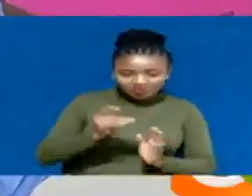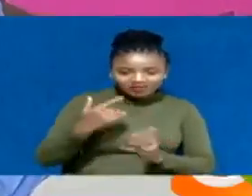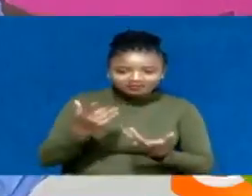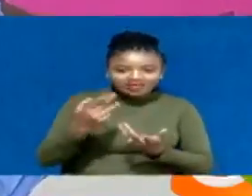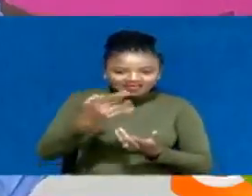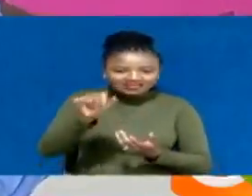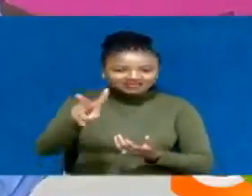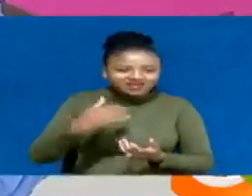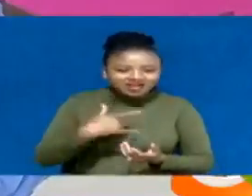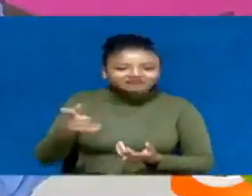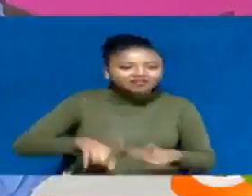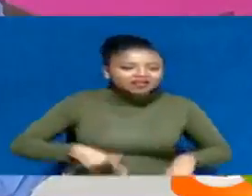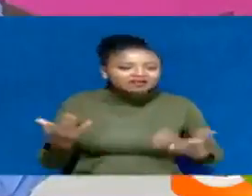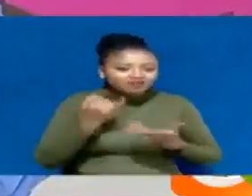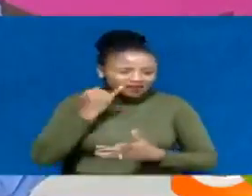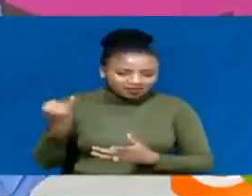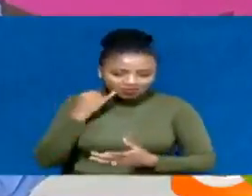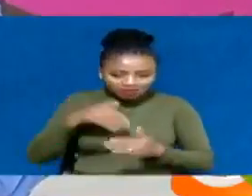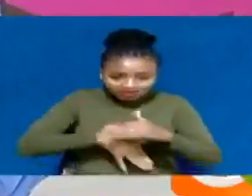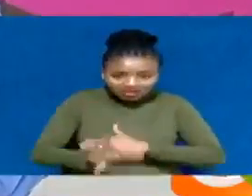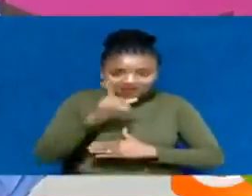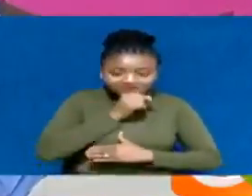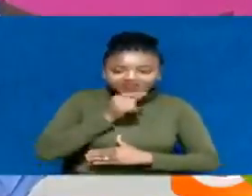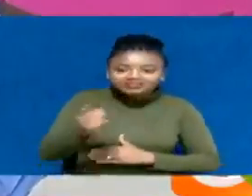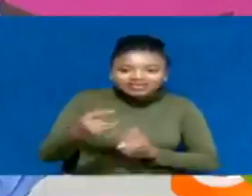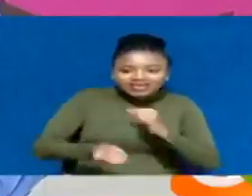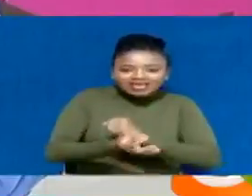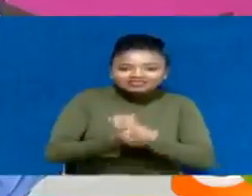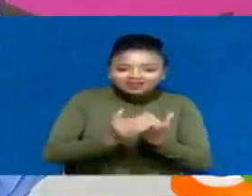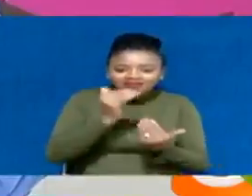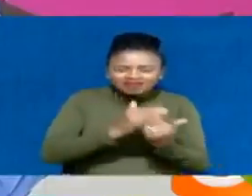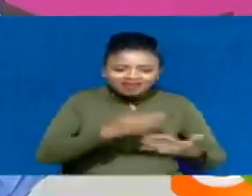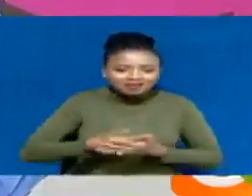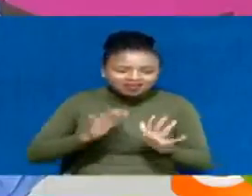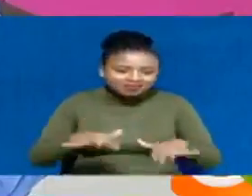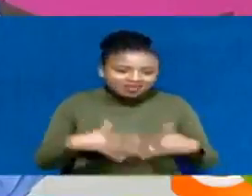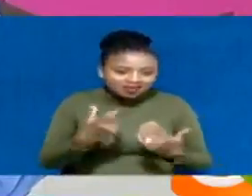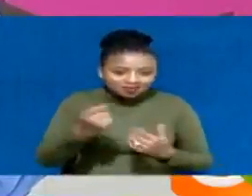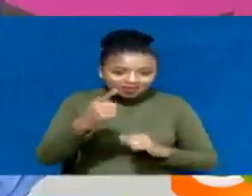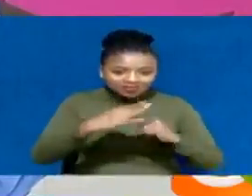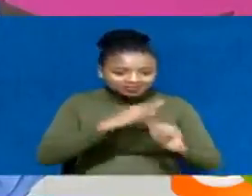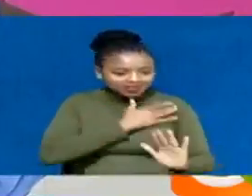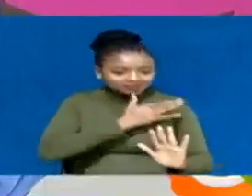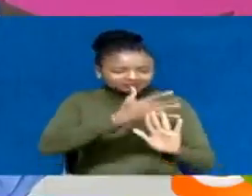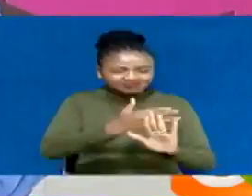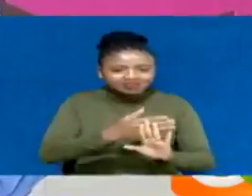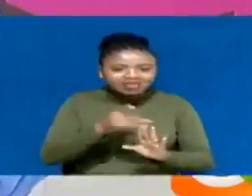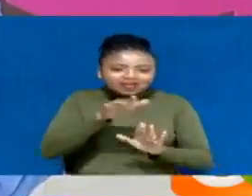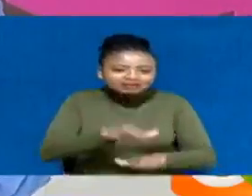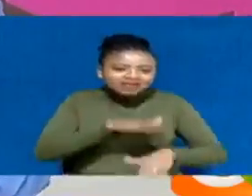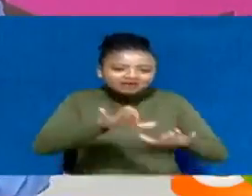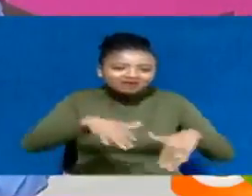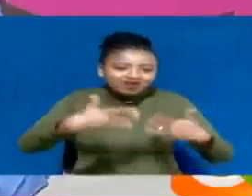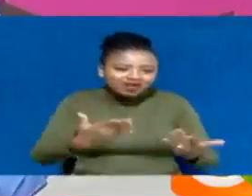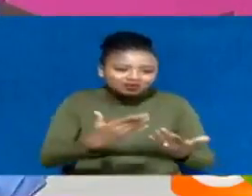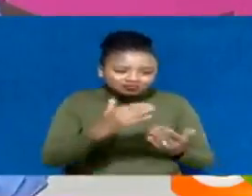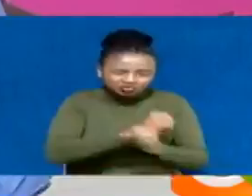in Nakuru, shares her journey of bringing up her nine-month-old baby and the precautions she takes to